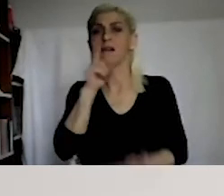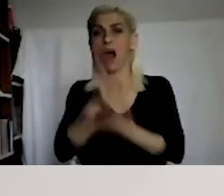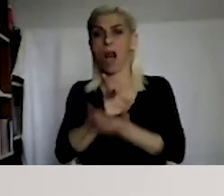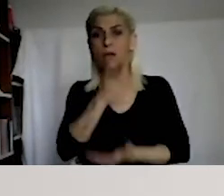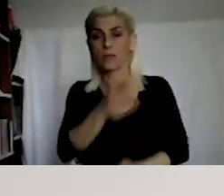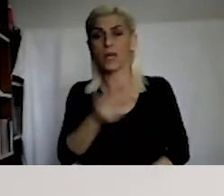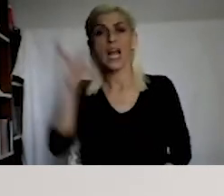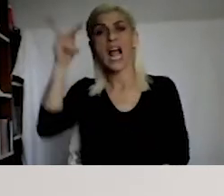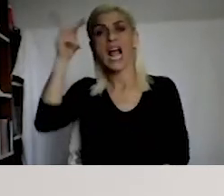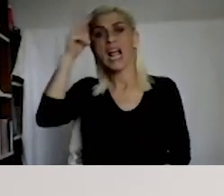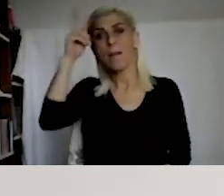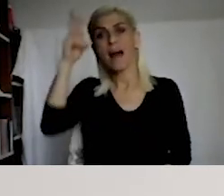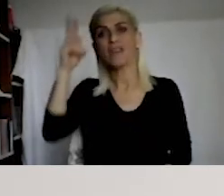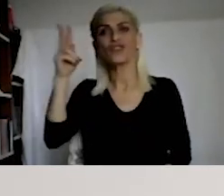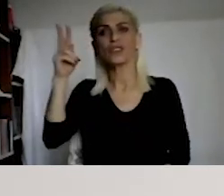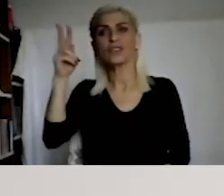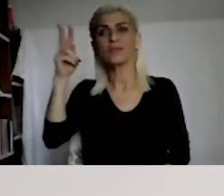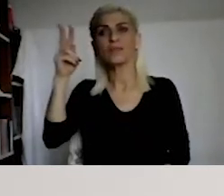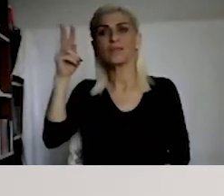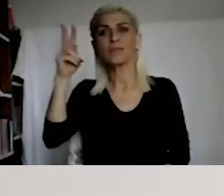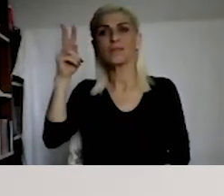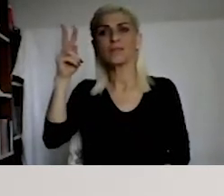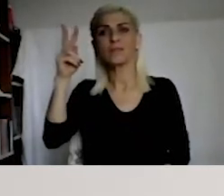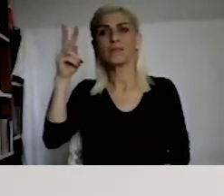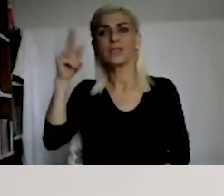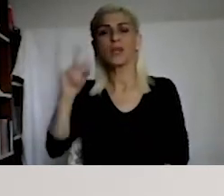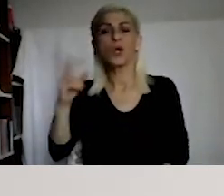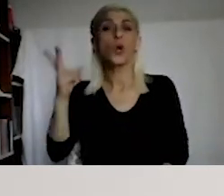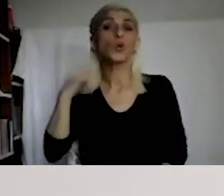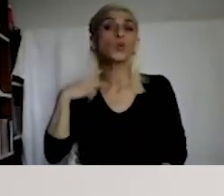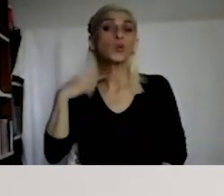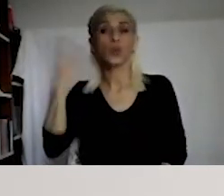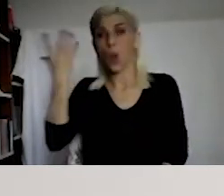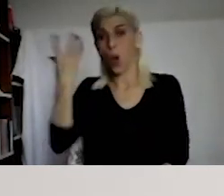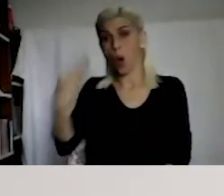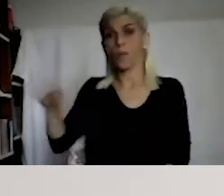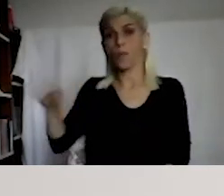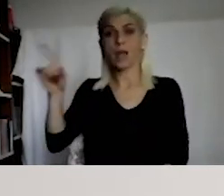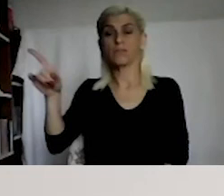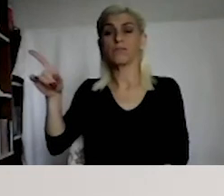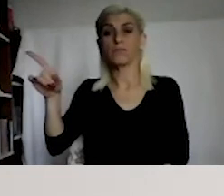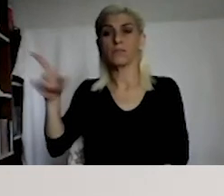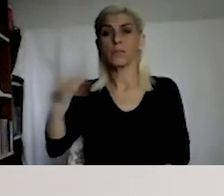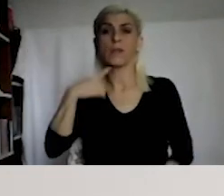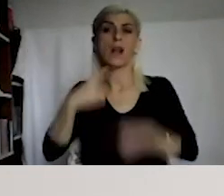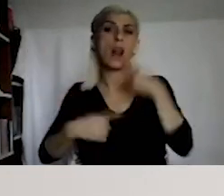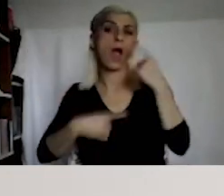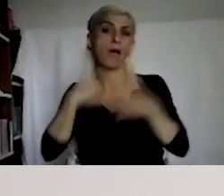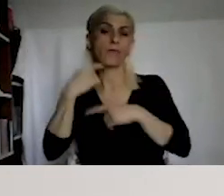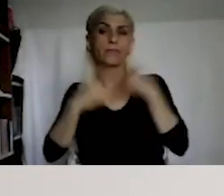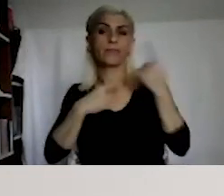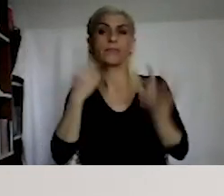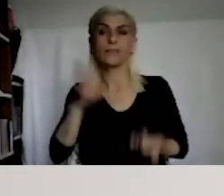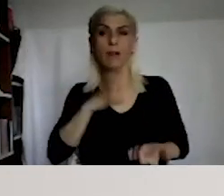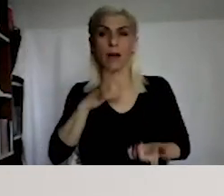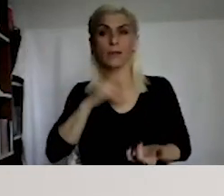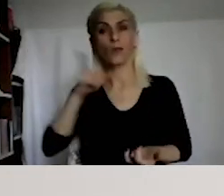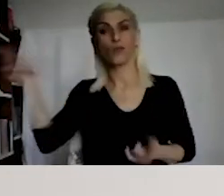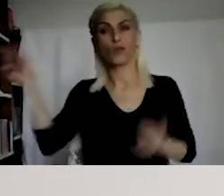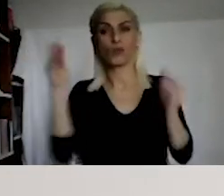ruling concerns non-Russians, non-Russian people, who are depicted as